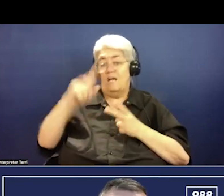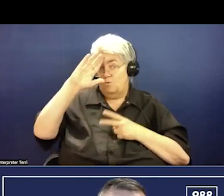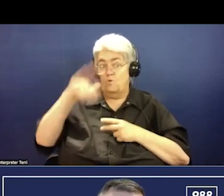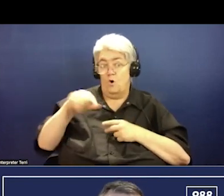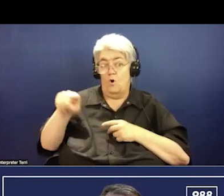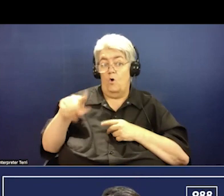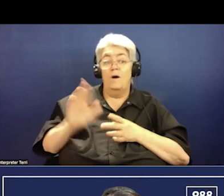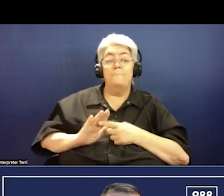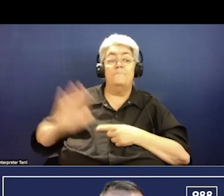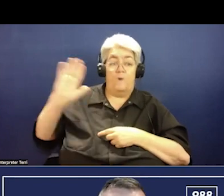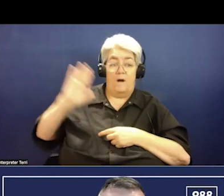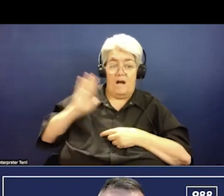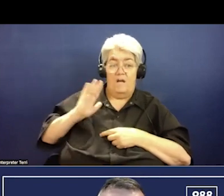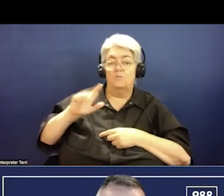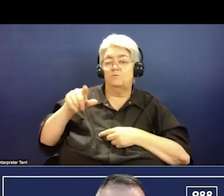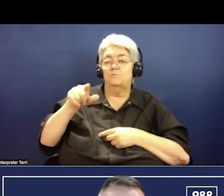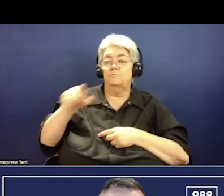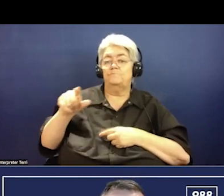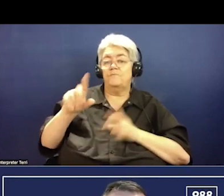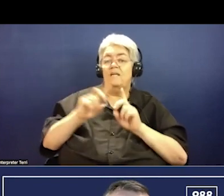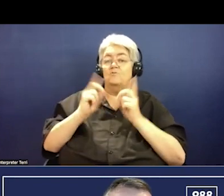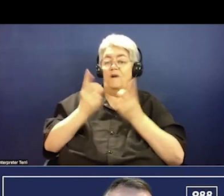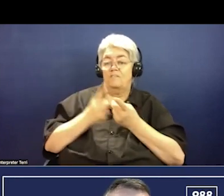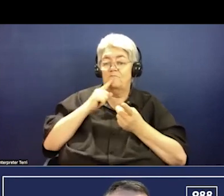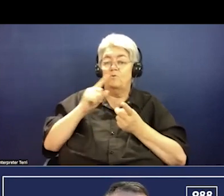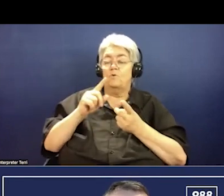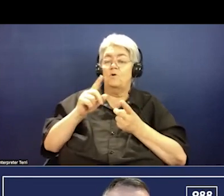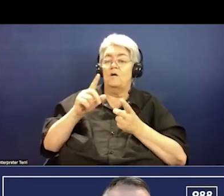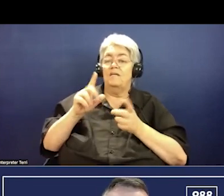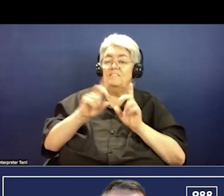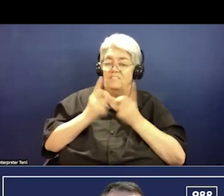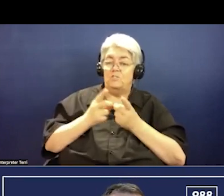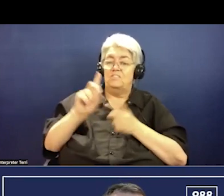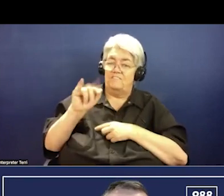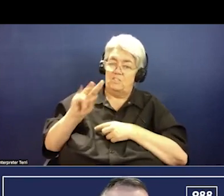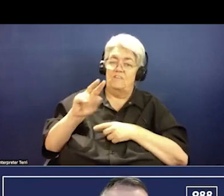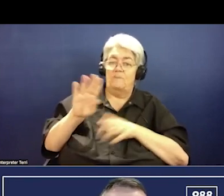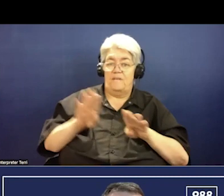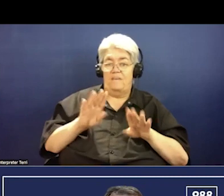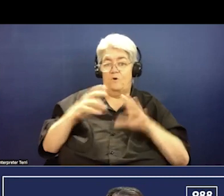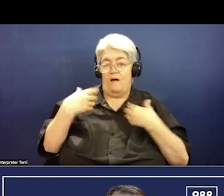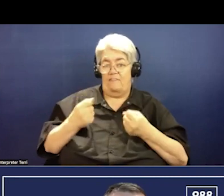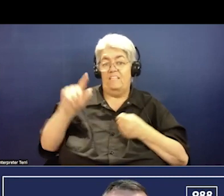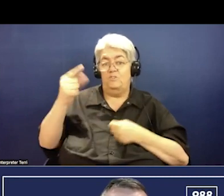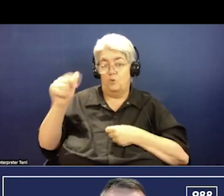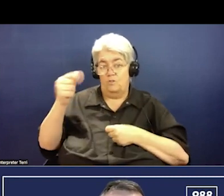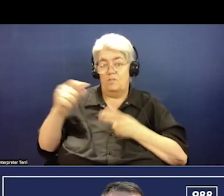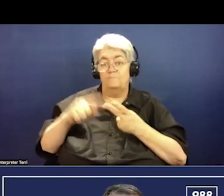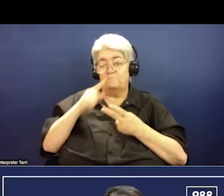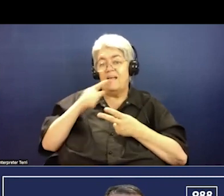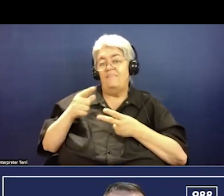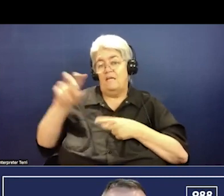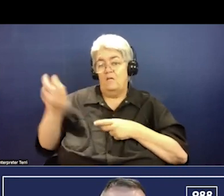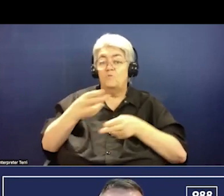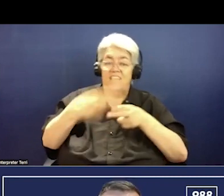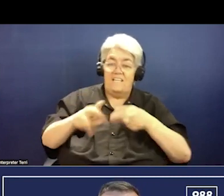previously the director for the Division of Behavioral Health in Georgia, and more recently, the Interim Commissioner, uh, for the Georgia Department of